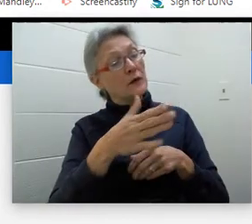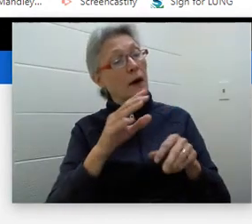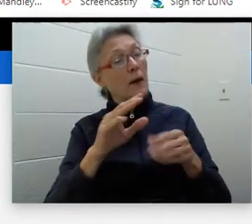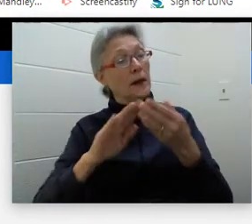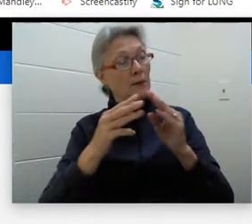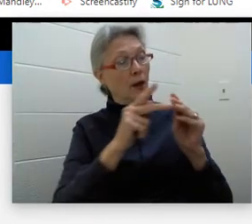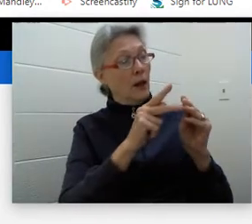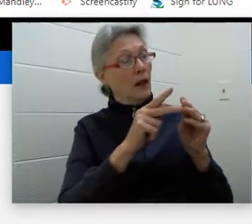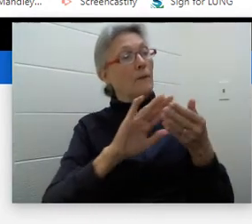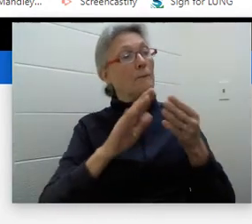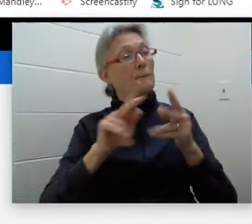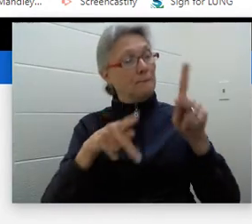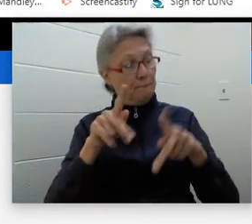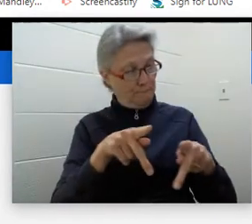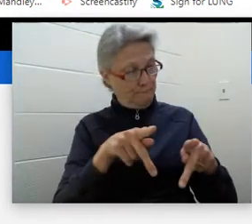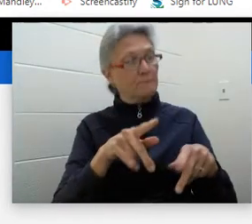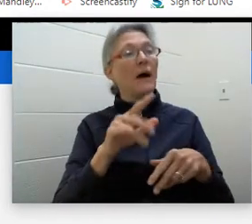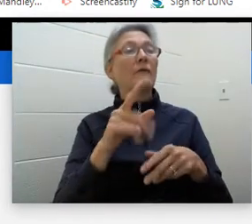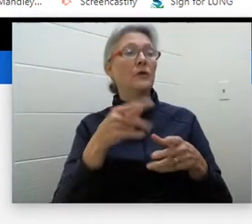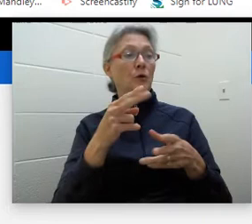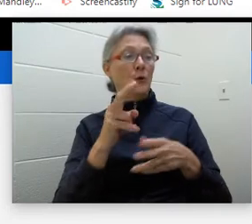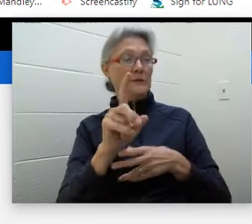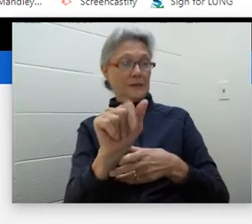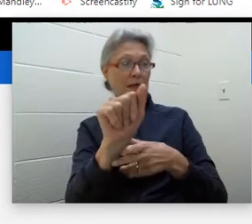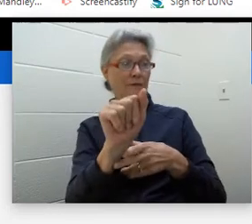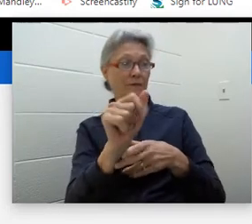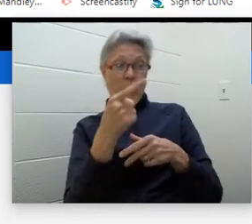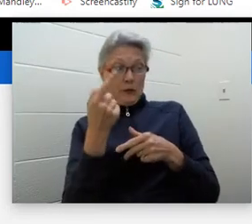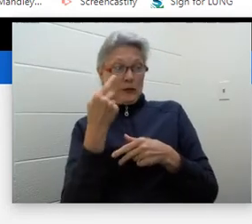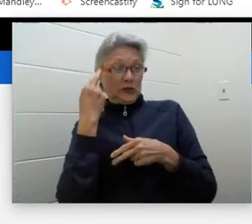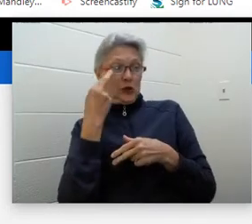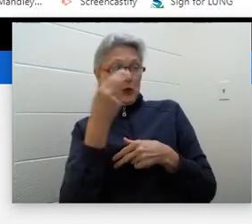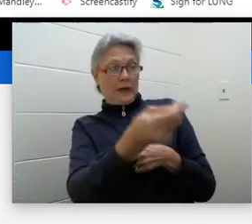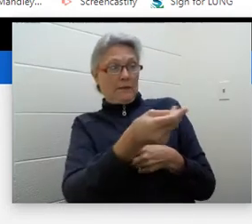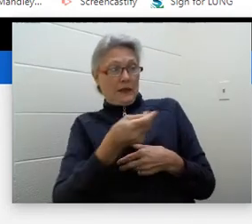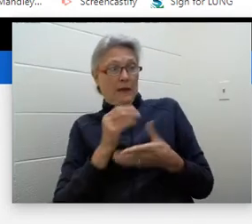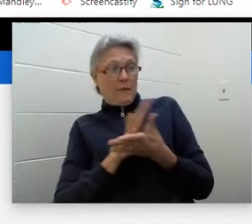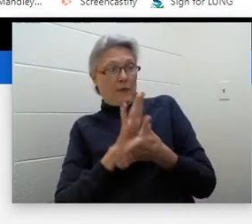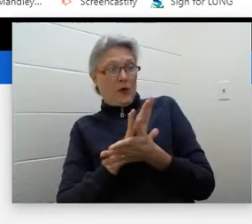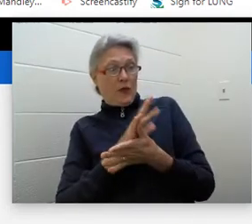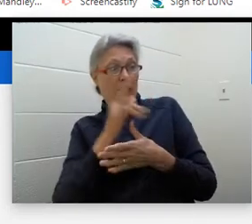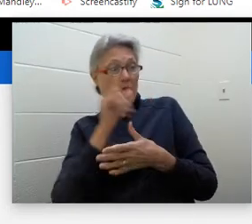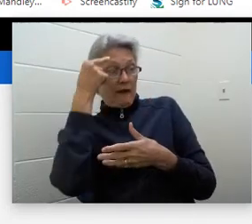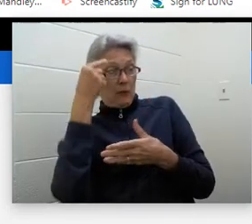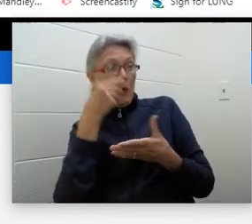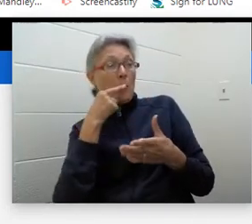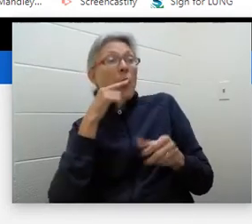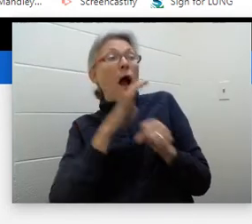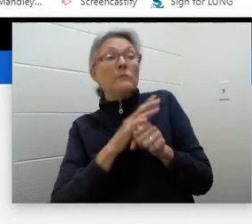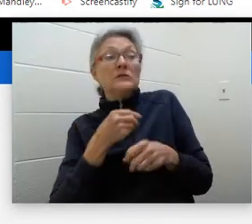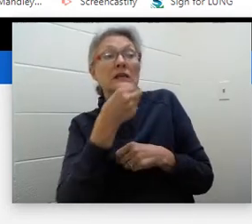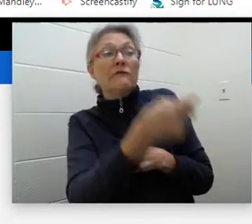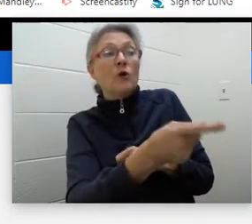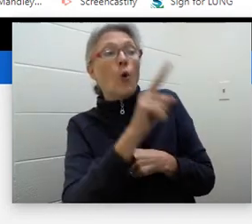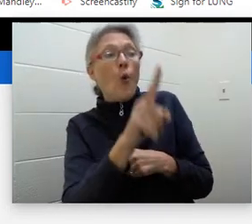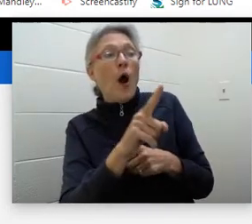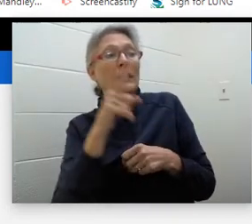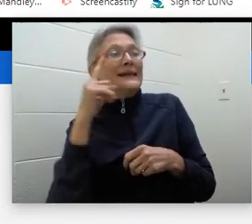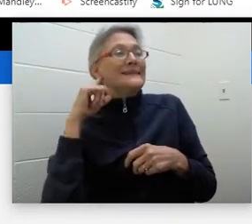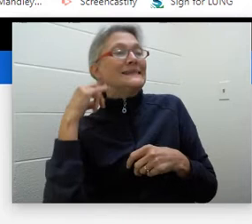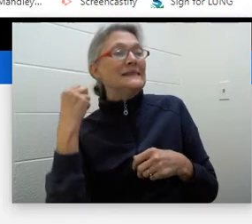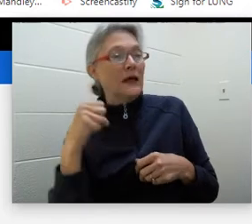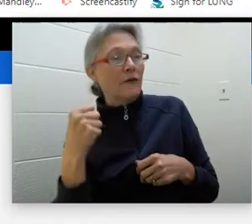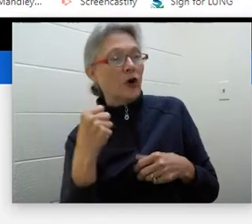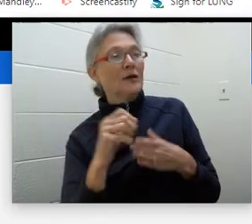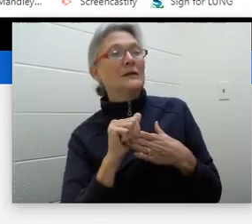that if for any reason you wanted to hand me that piece of paper, the government would promise to give you one silver dollar,